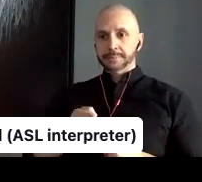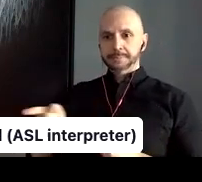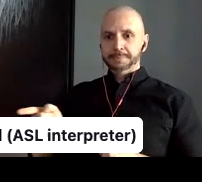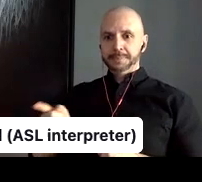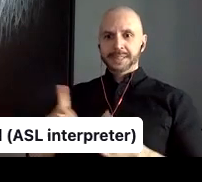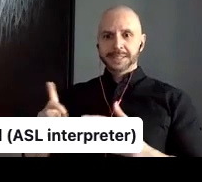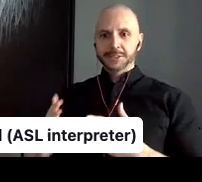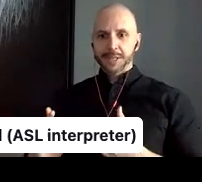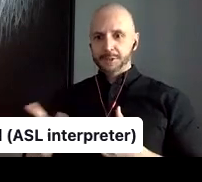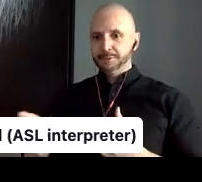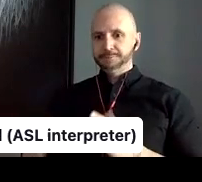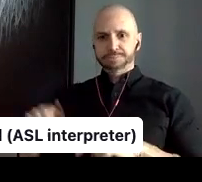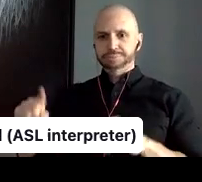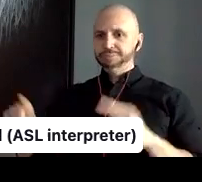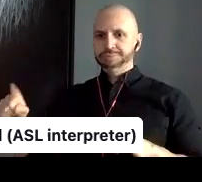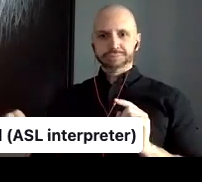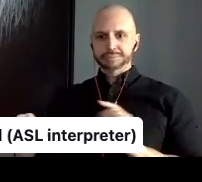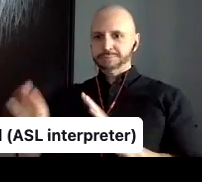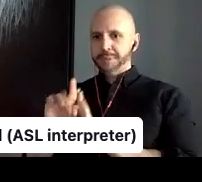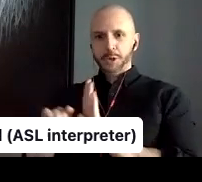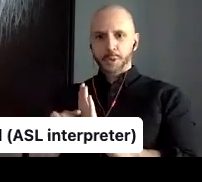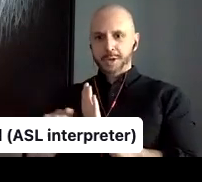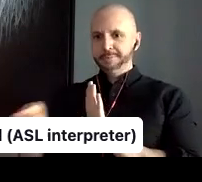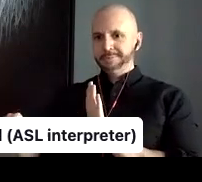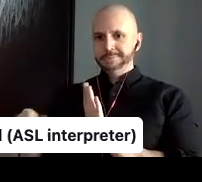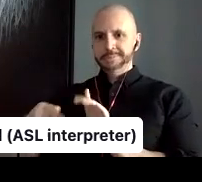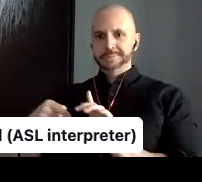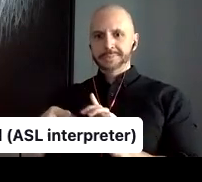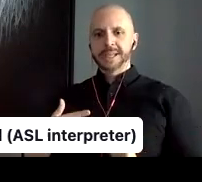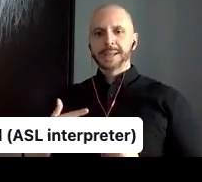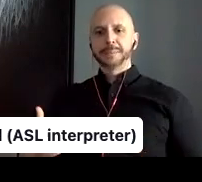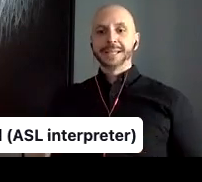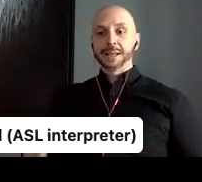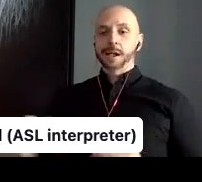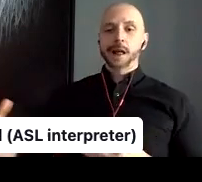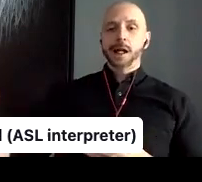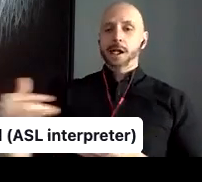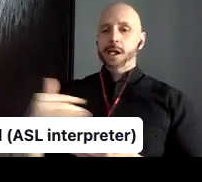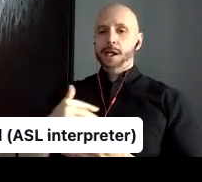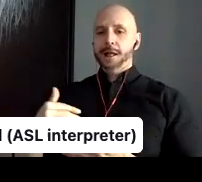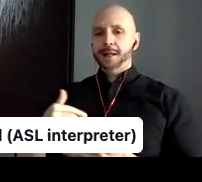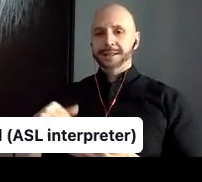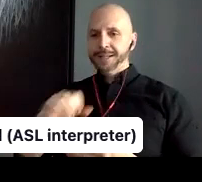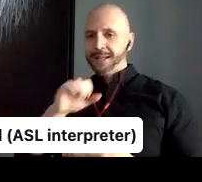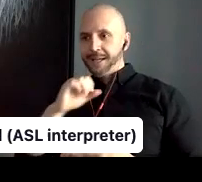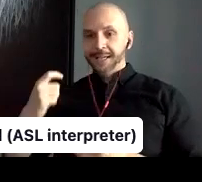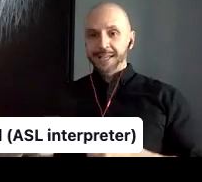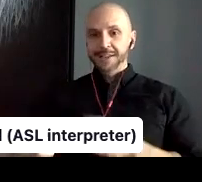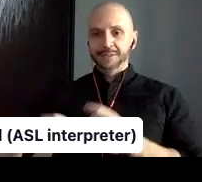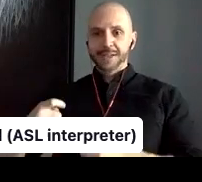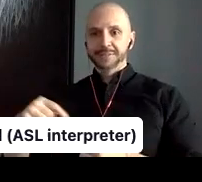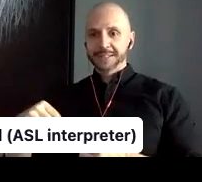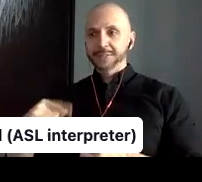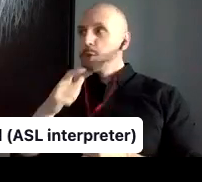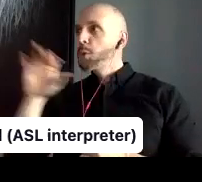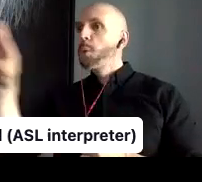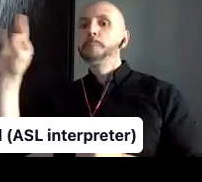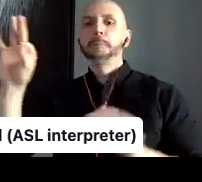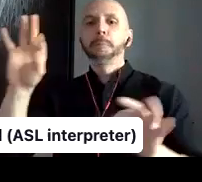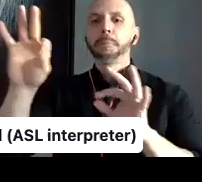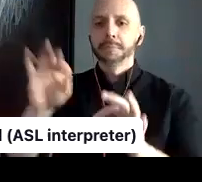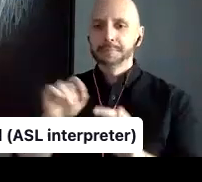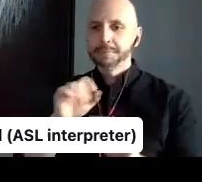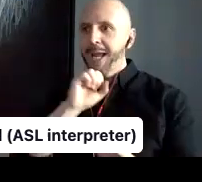the youngest person contributing is, um, was four at the time. And I think the eldest was probably like 90 or